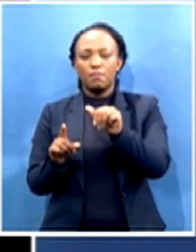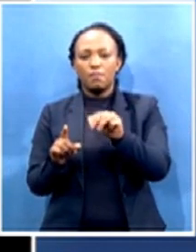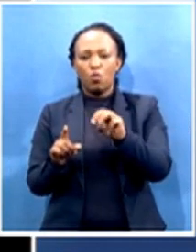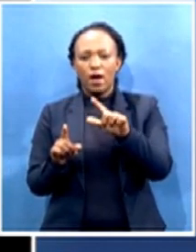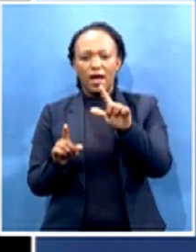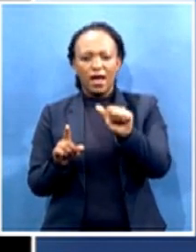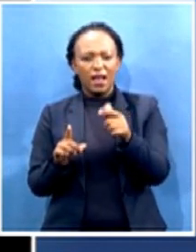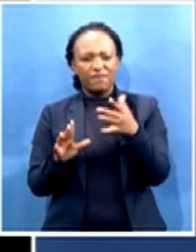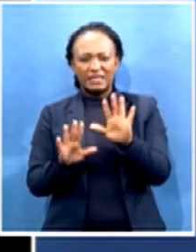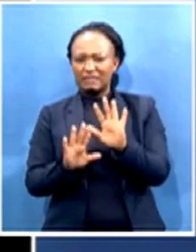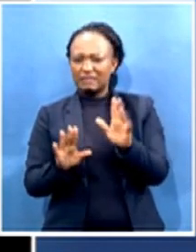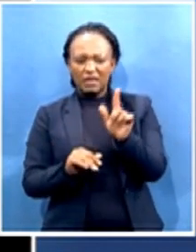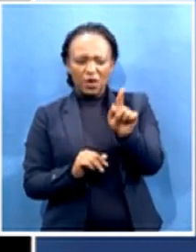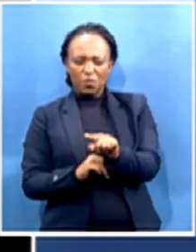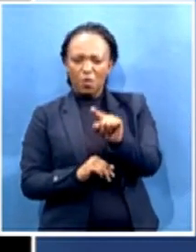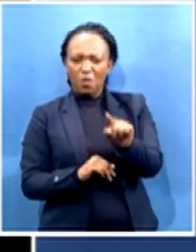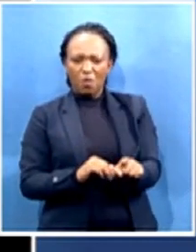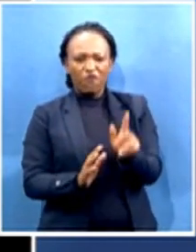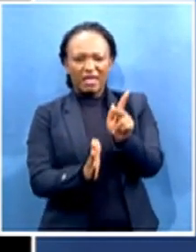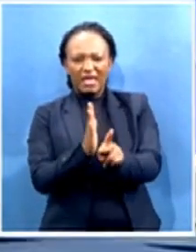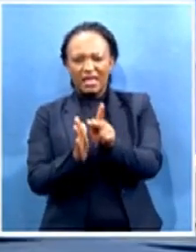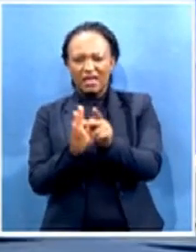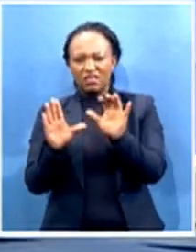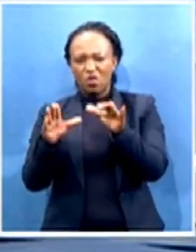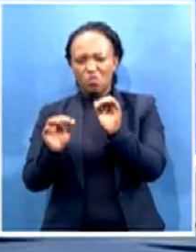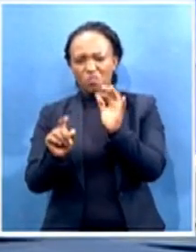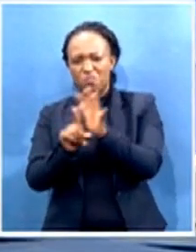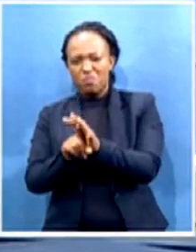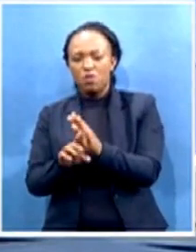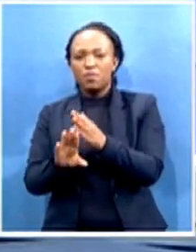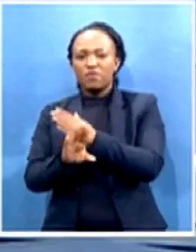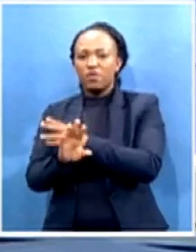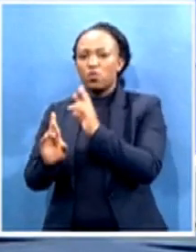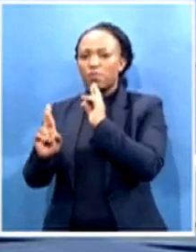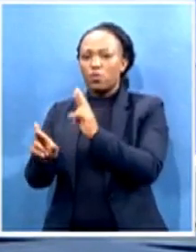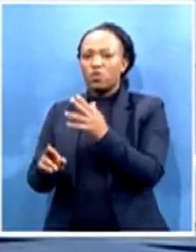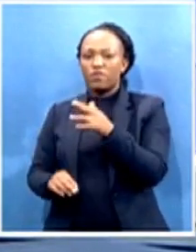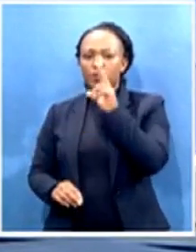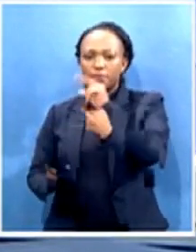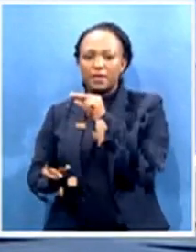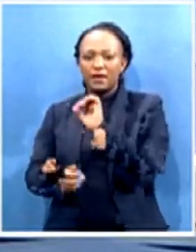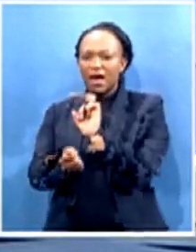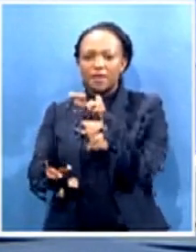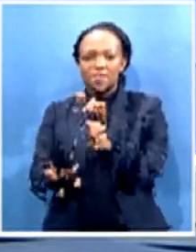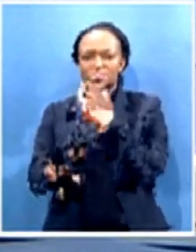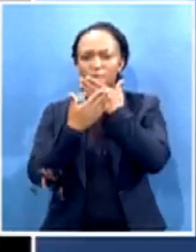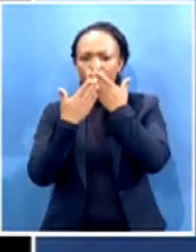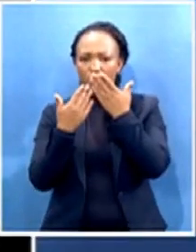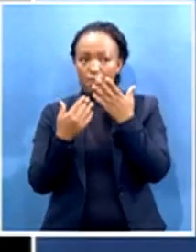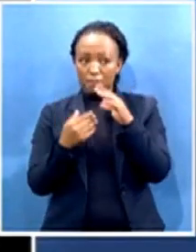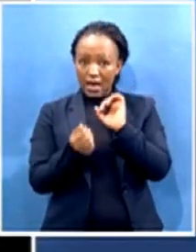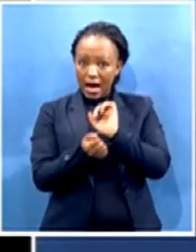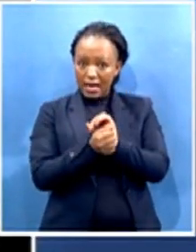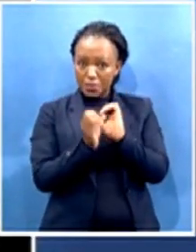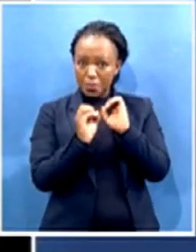killing. When we reported earlier, we spoke of no arrests having been made. Is that still the case? Yes,